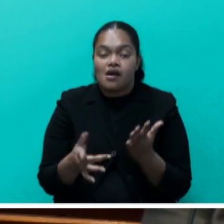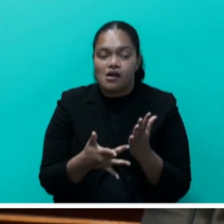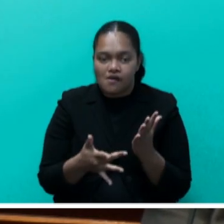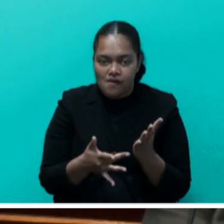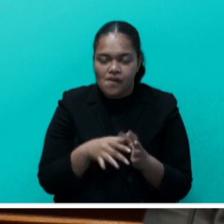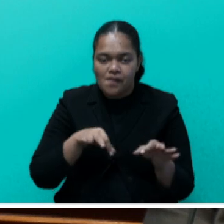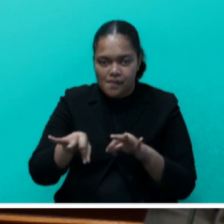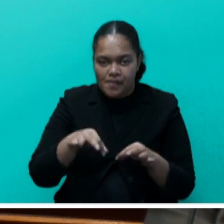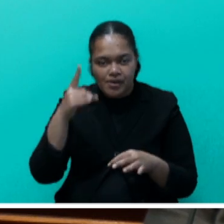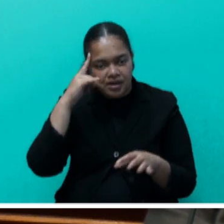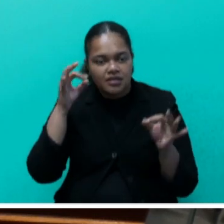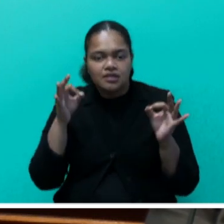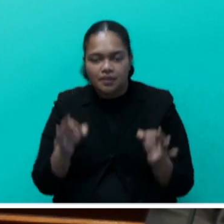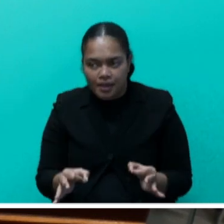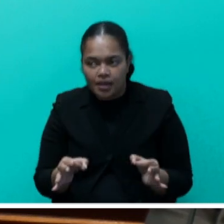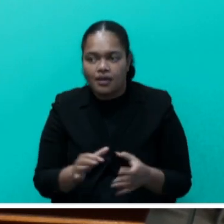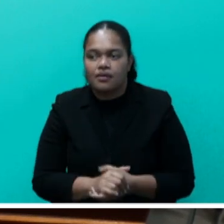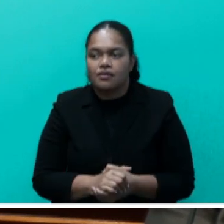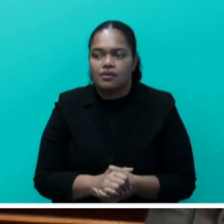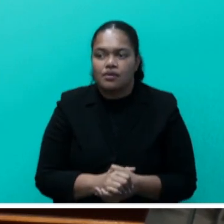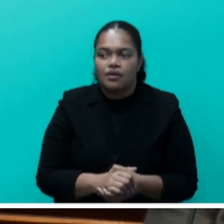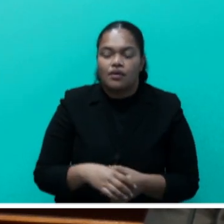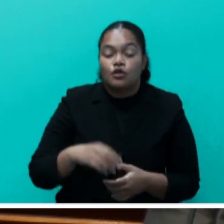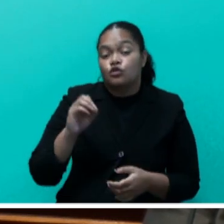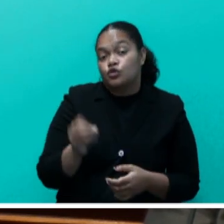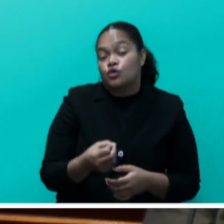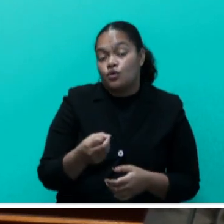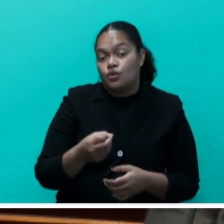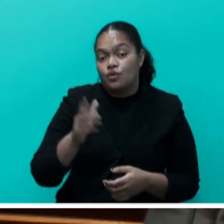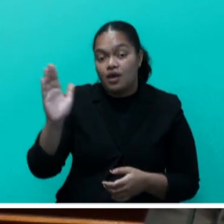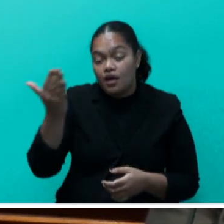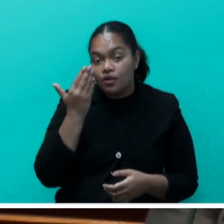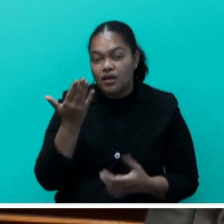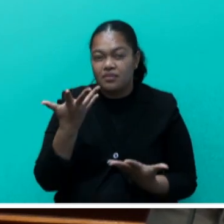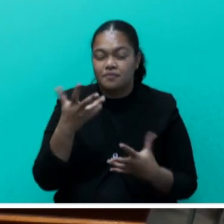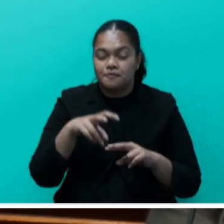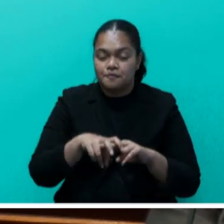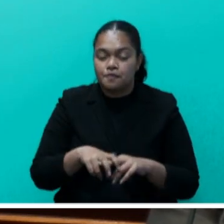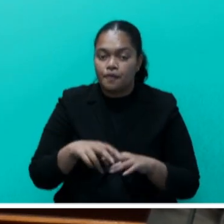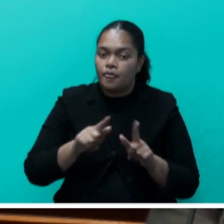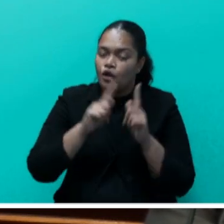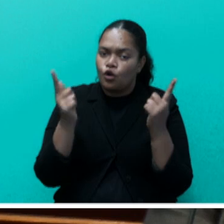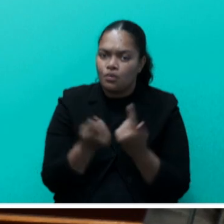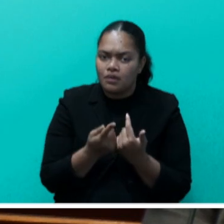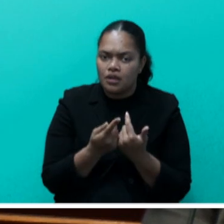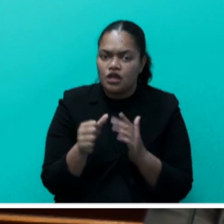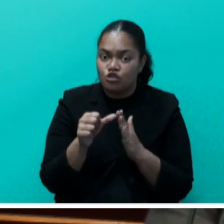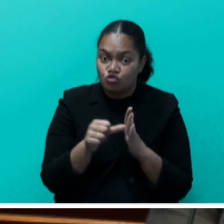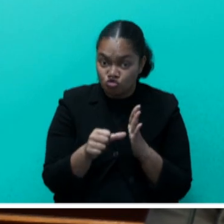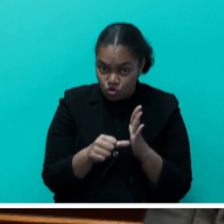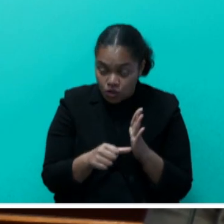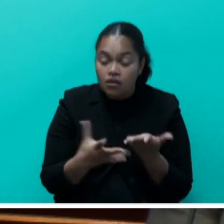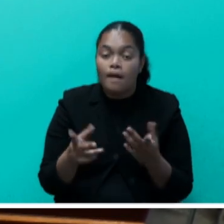decision making. On key decisions and outcomes, Mr. Speaker, sir, the SEEDS Global Agenda has been shaped by the